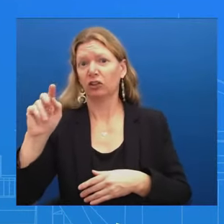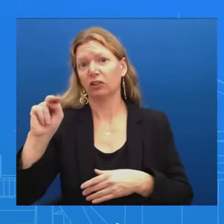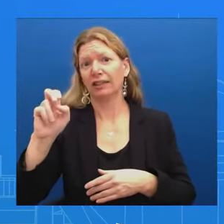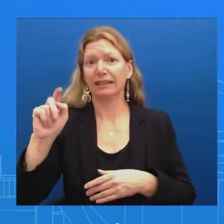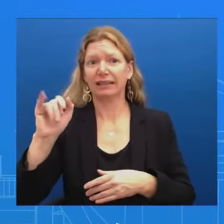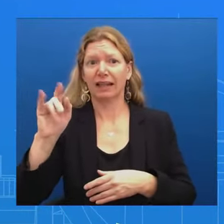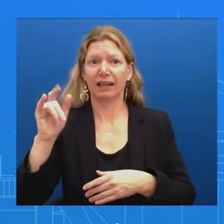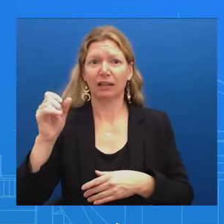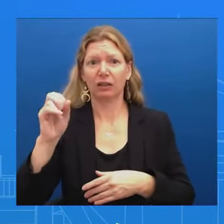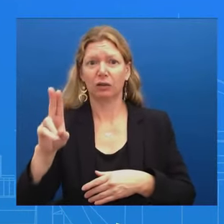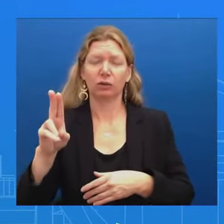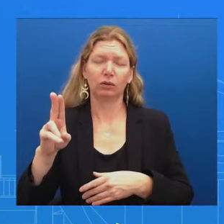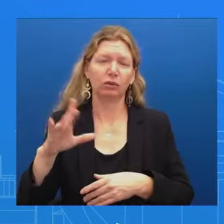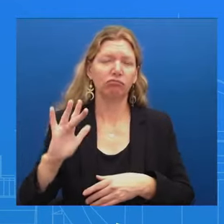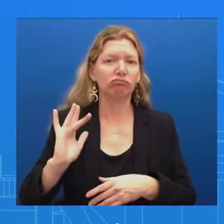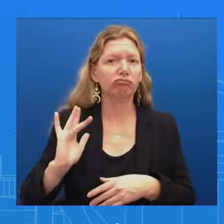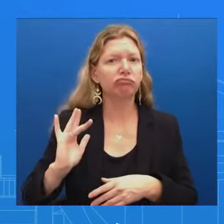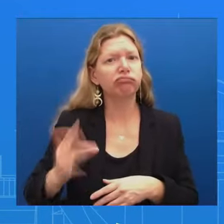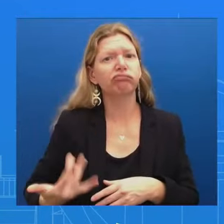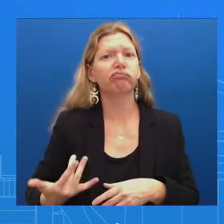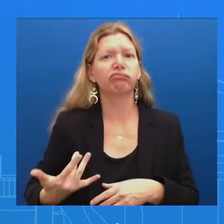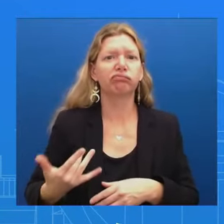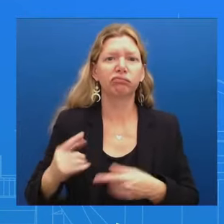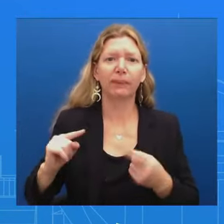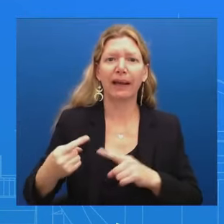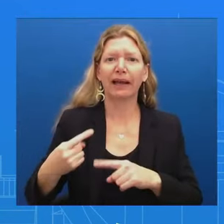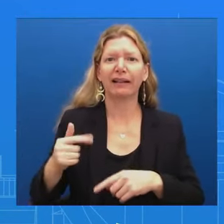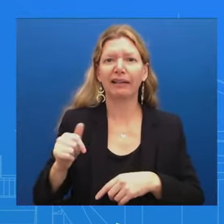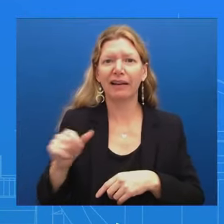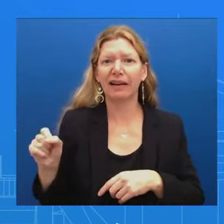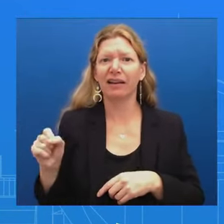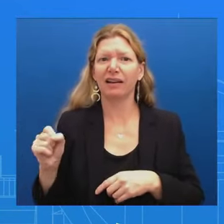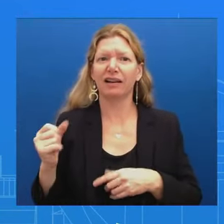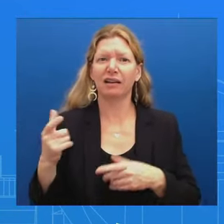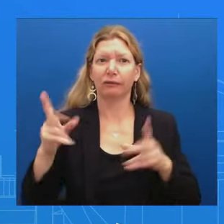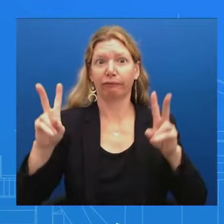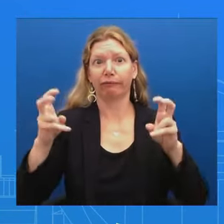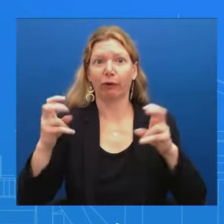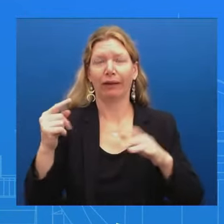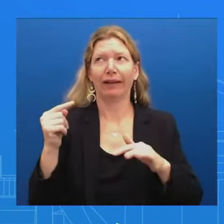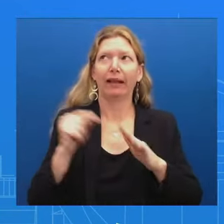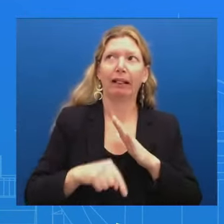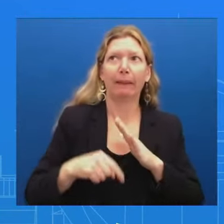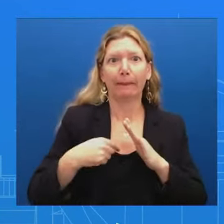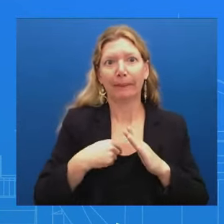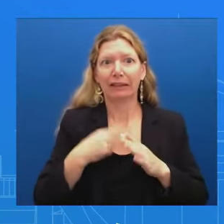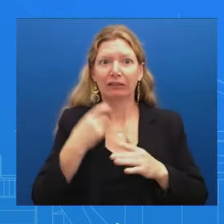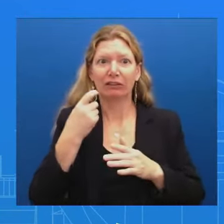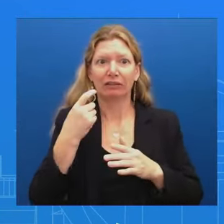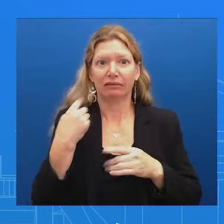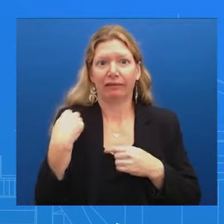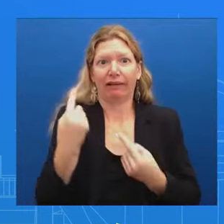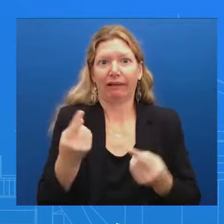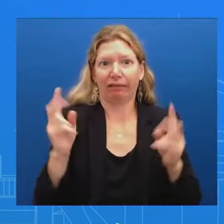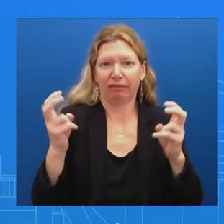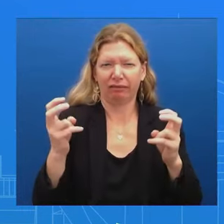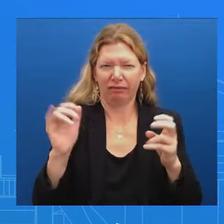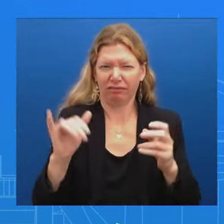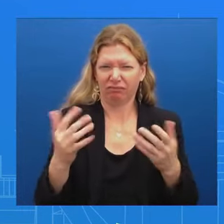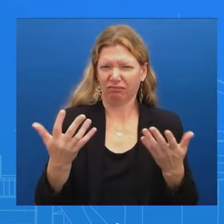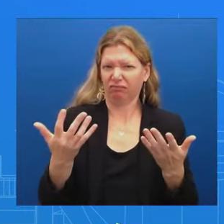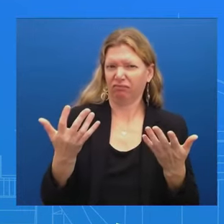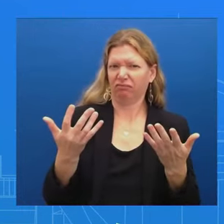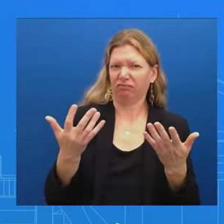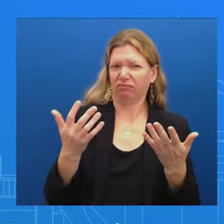lately The reason we don't know what the exact quote is Is because the press was not in that meeting that the President had with these